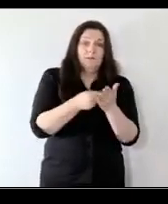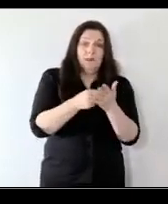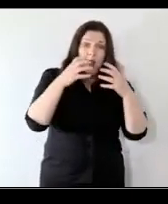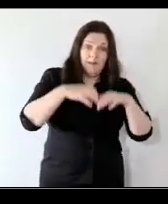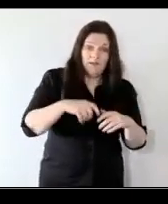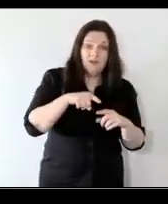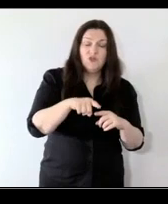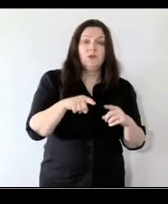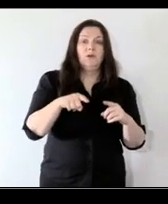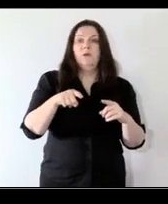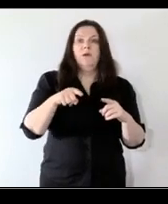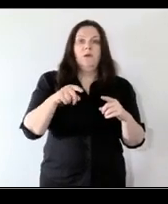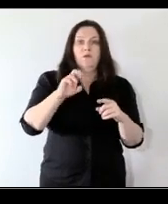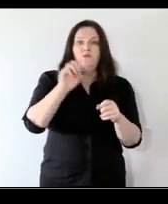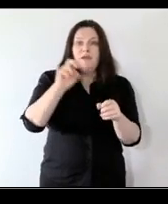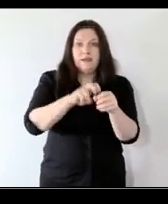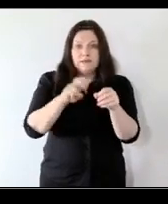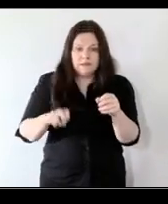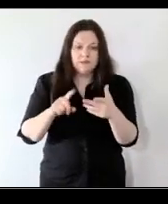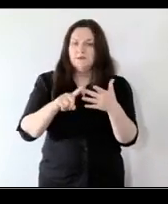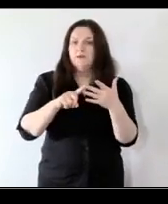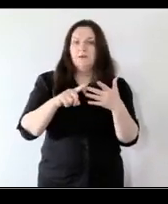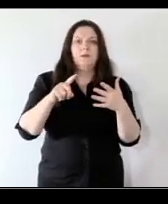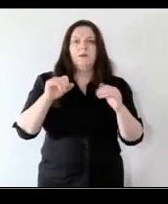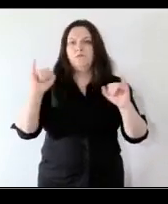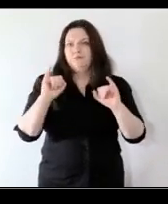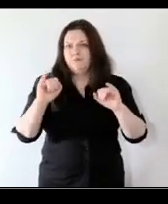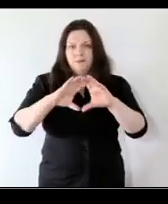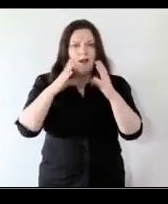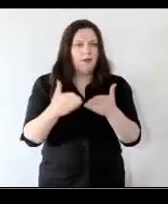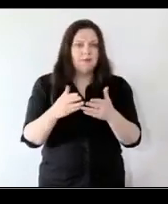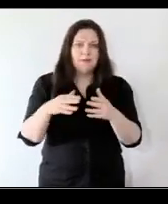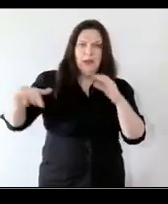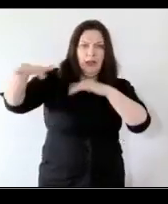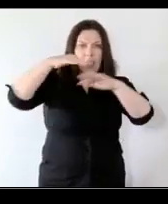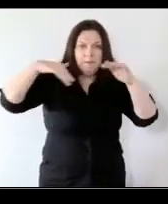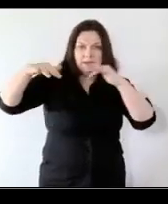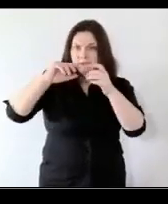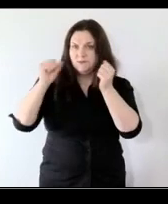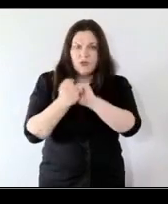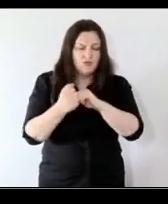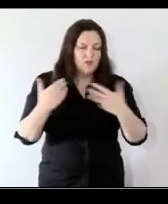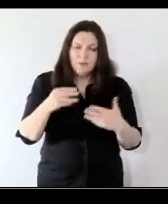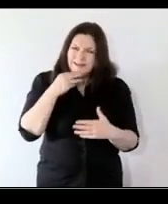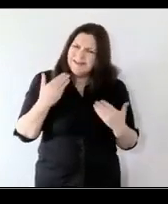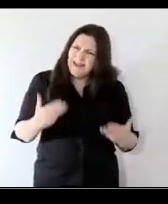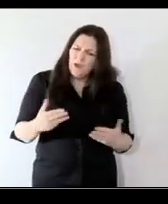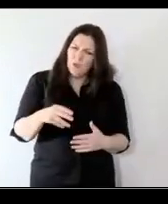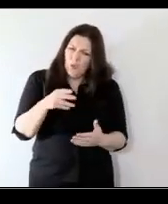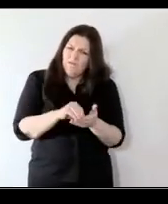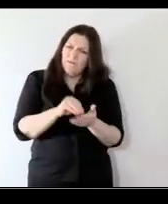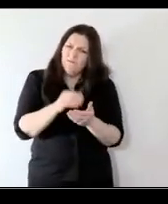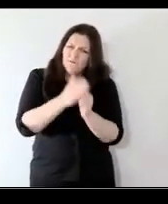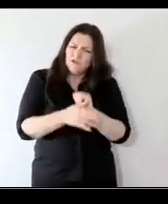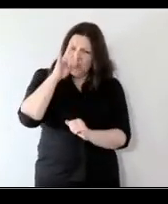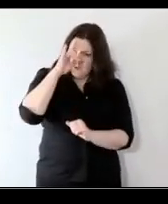end of that that the spirit level there was a sense of hopefulness that change was possible and i wonder did any of that change take